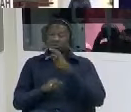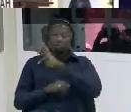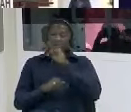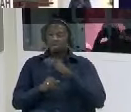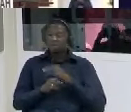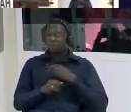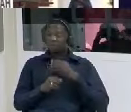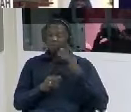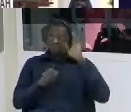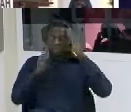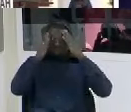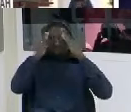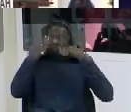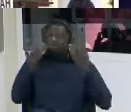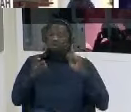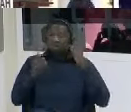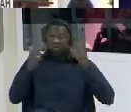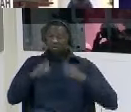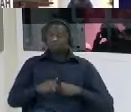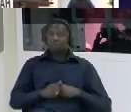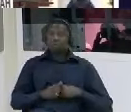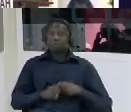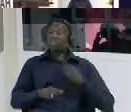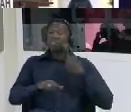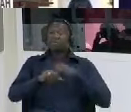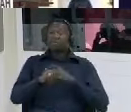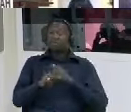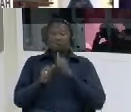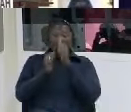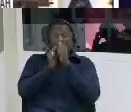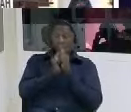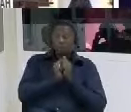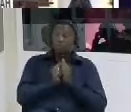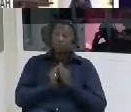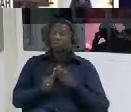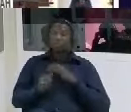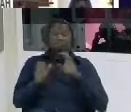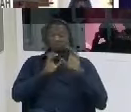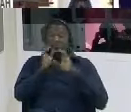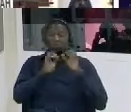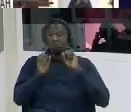with lawyer you don't communicate with your family so that was how things were